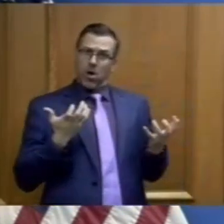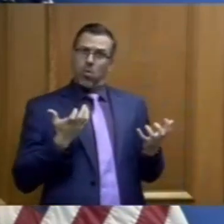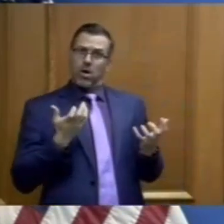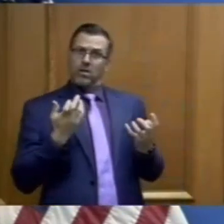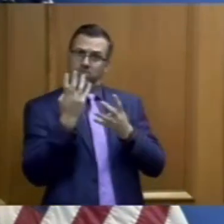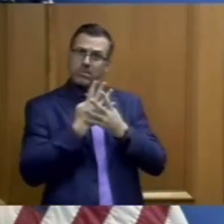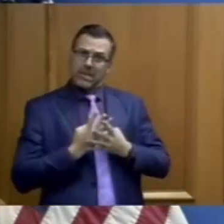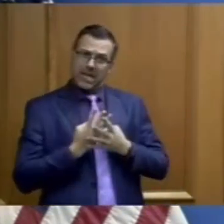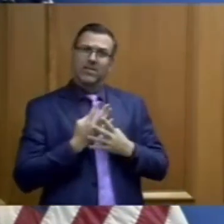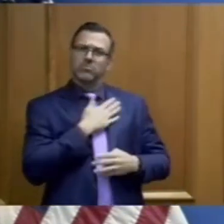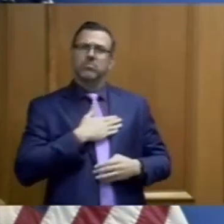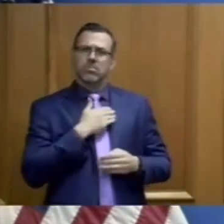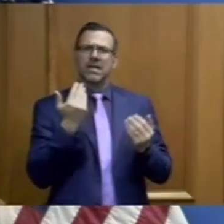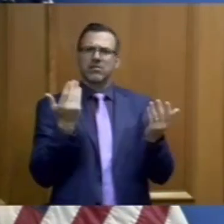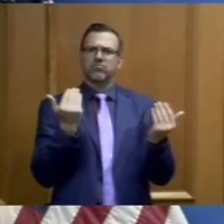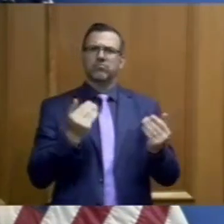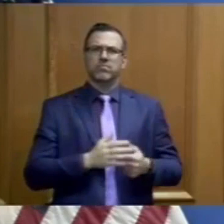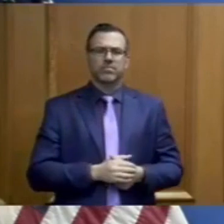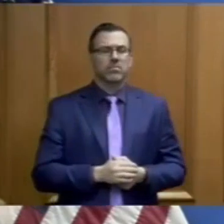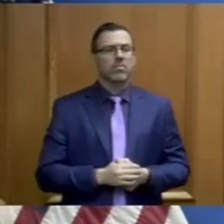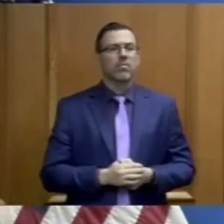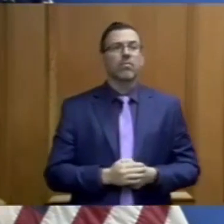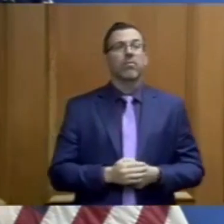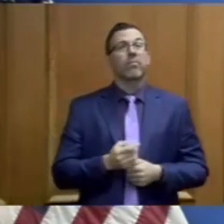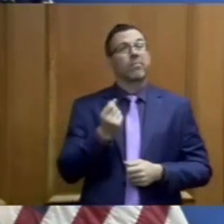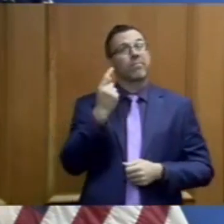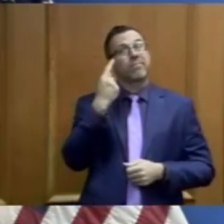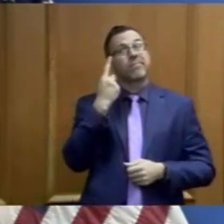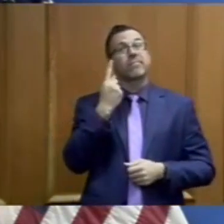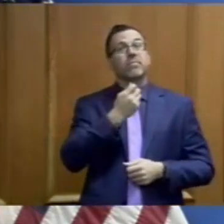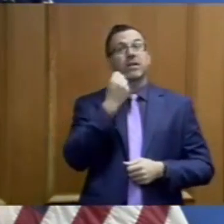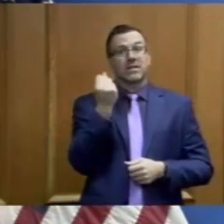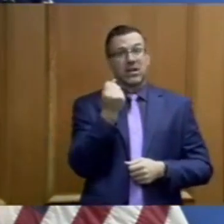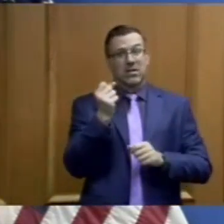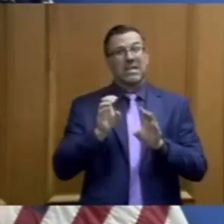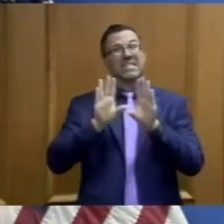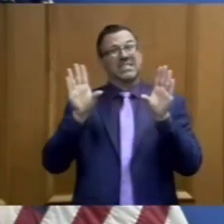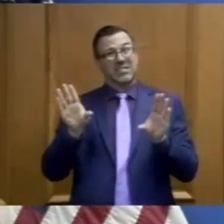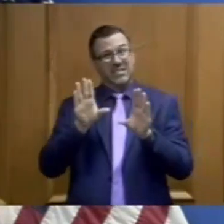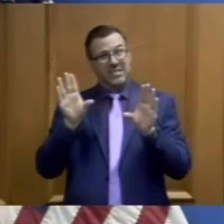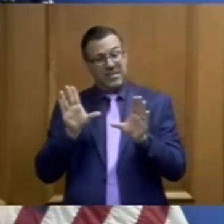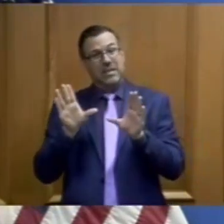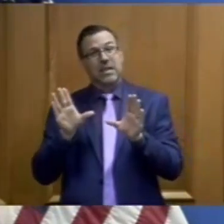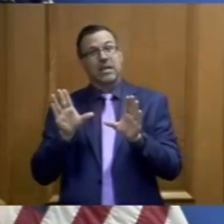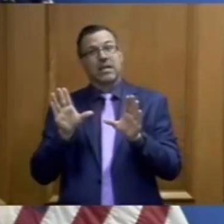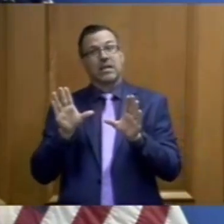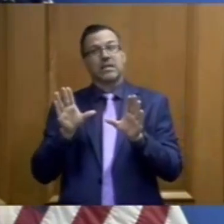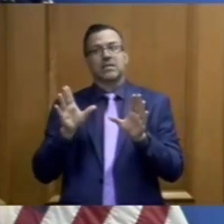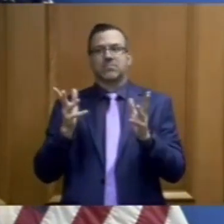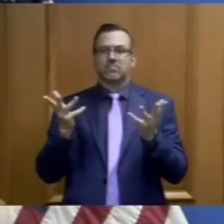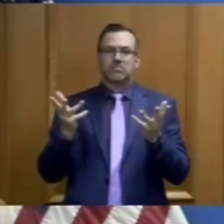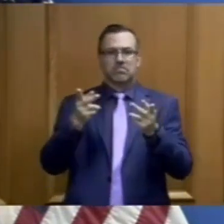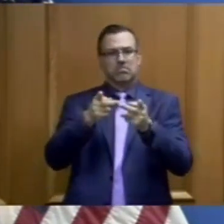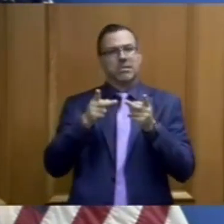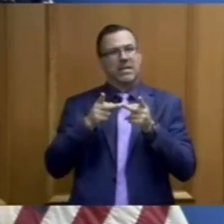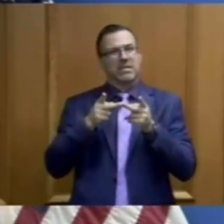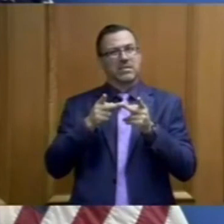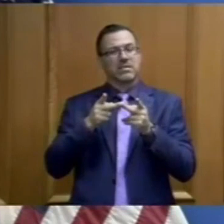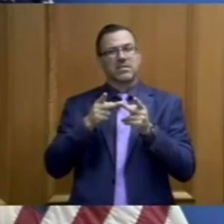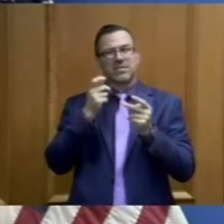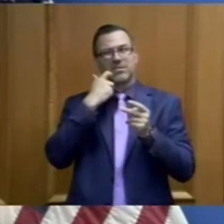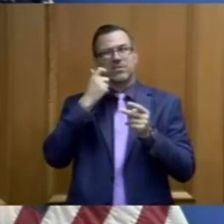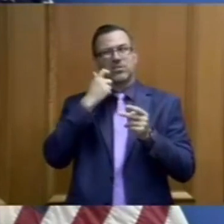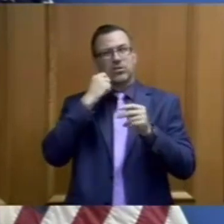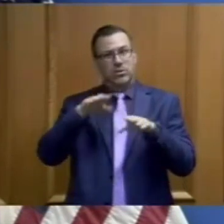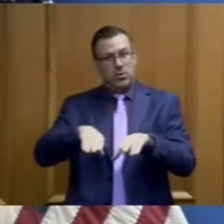and what's important to remember is while these weekend testing surge capacity pop-up facilities